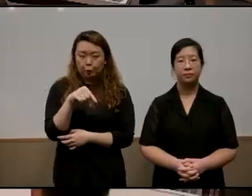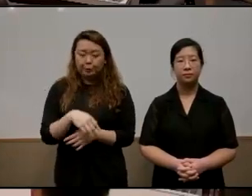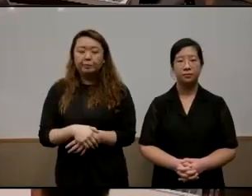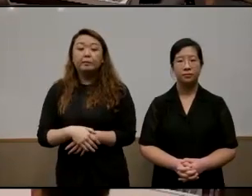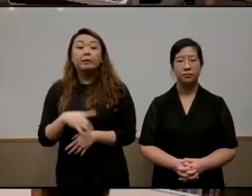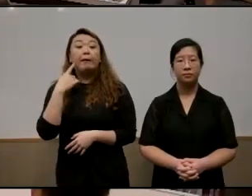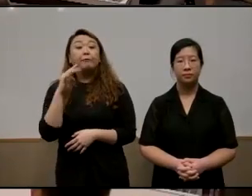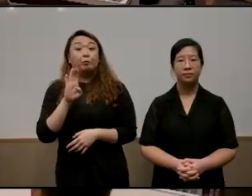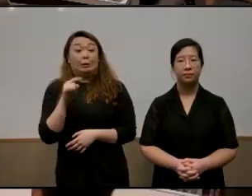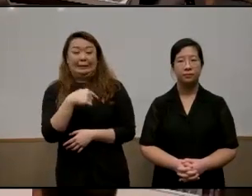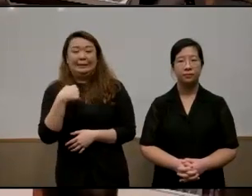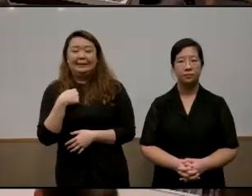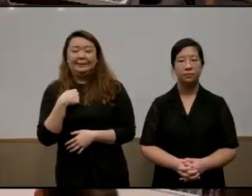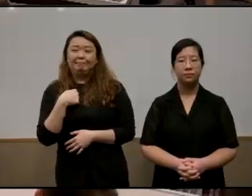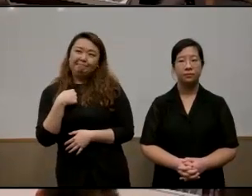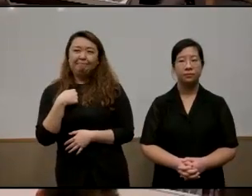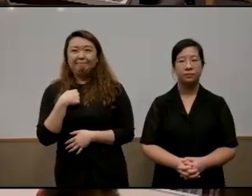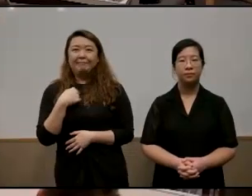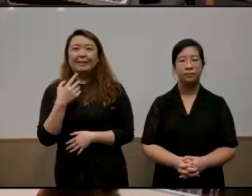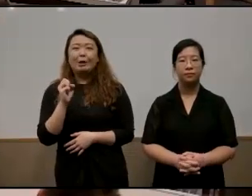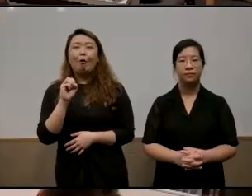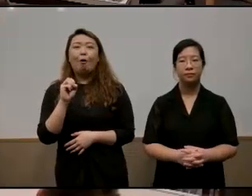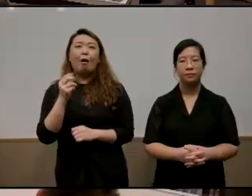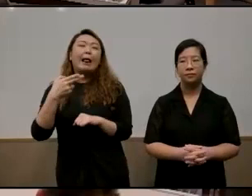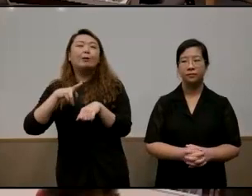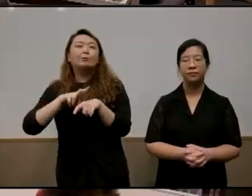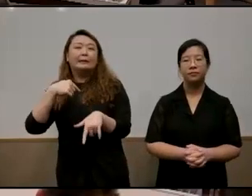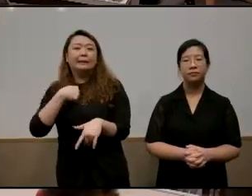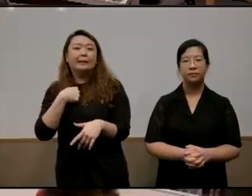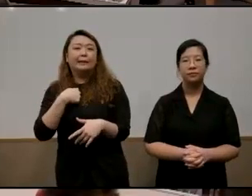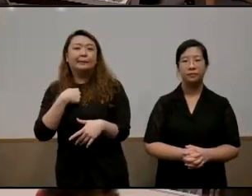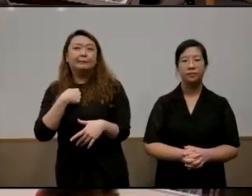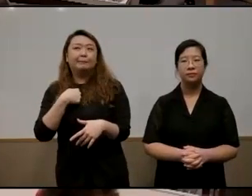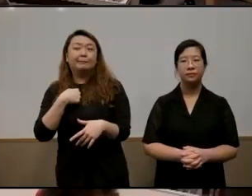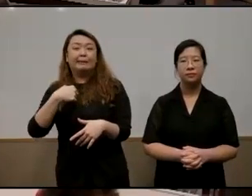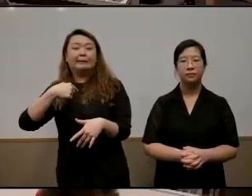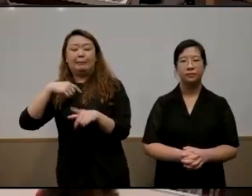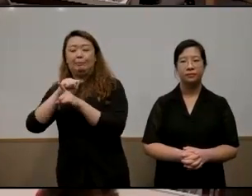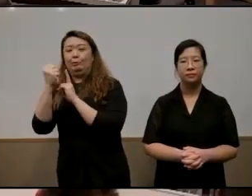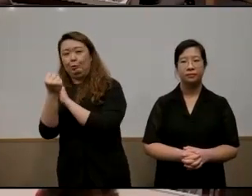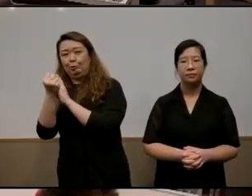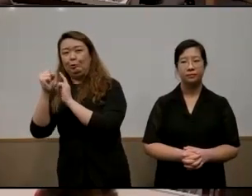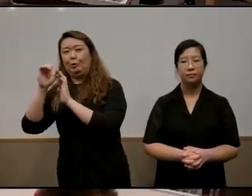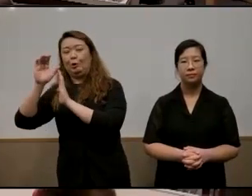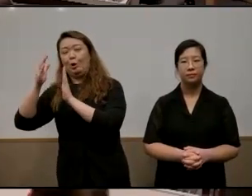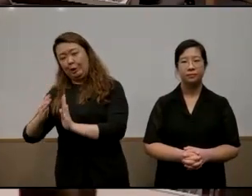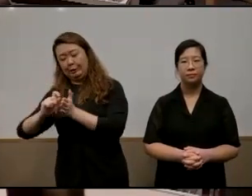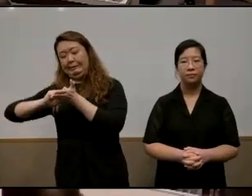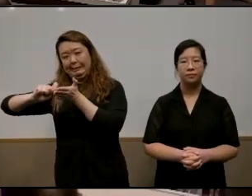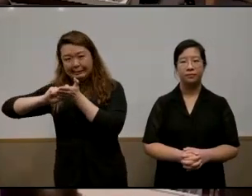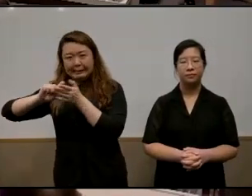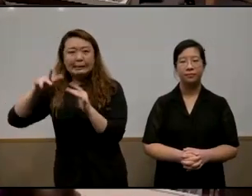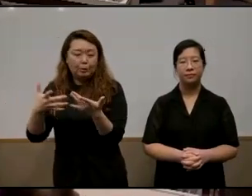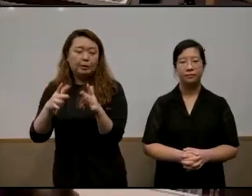so board you of course um a very eminent sociologist who has written a lot about the relationship between